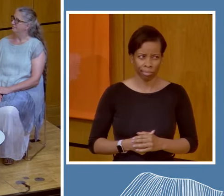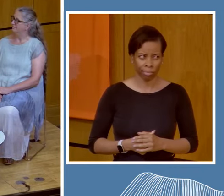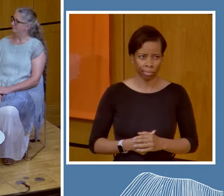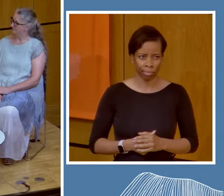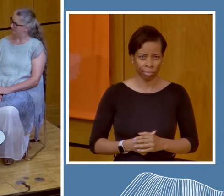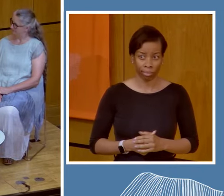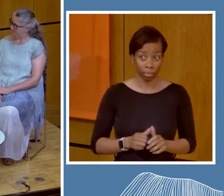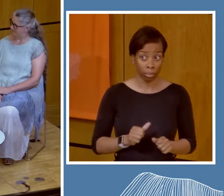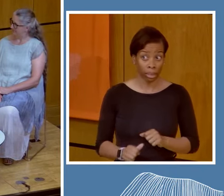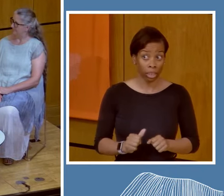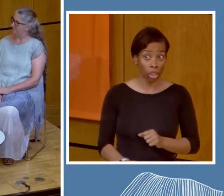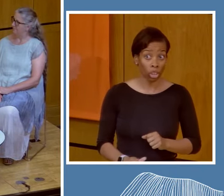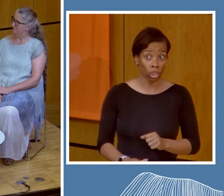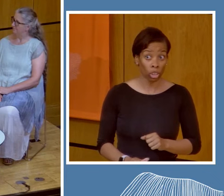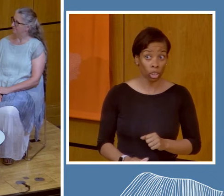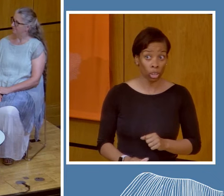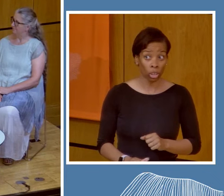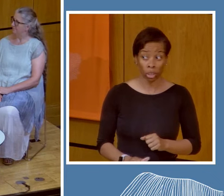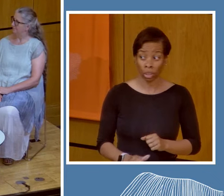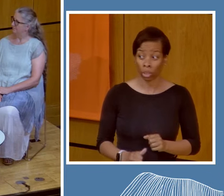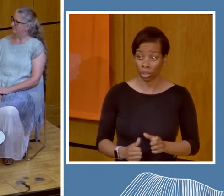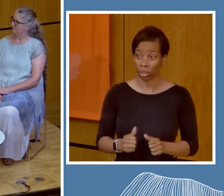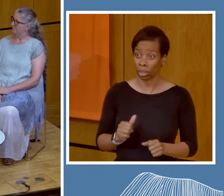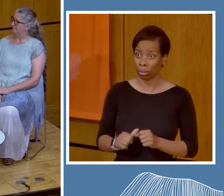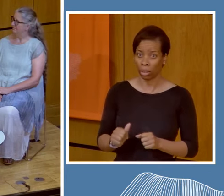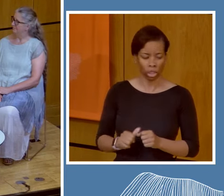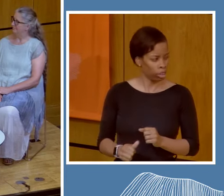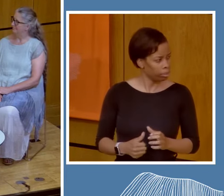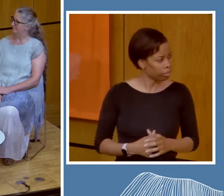All right. Is that better? Yeah. Nobody likes ringing.